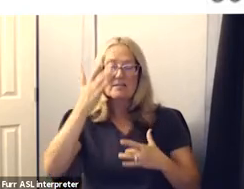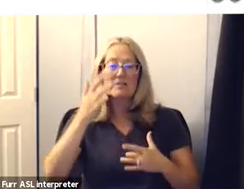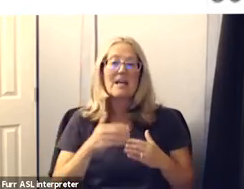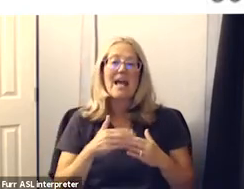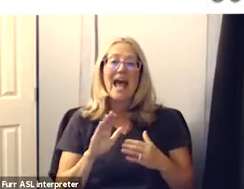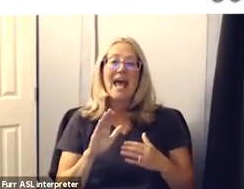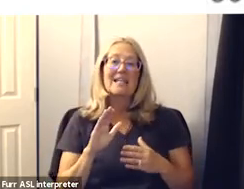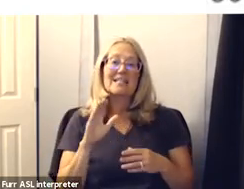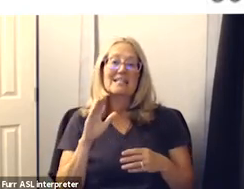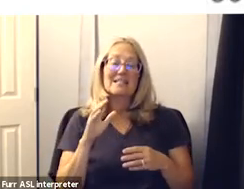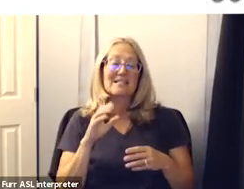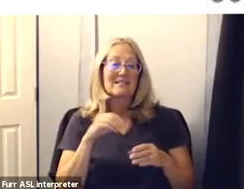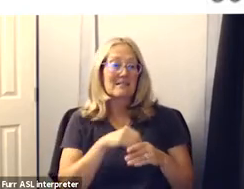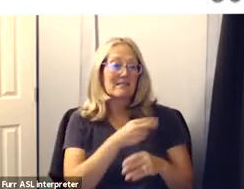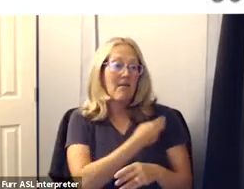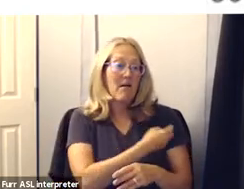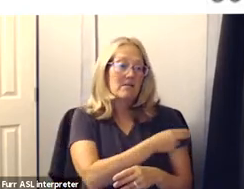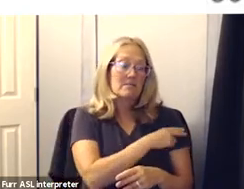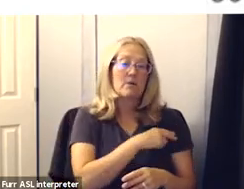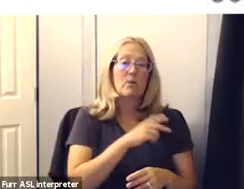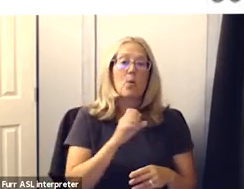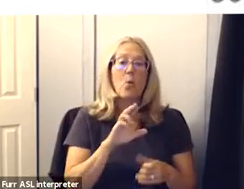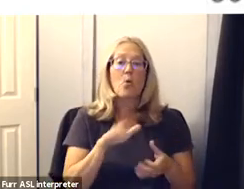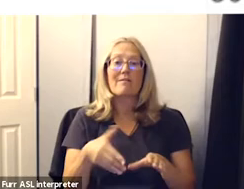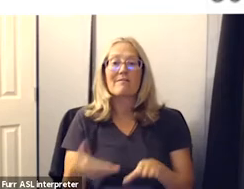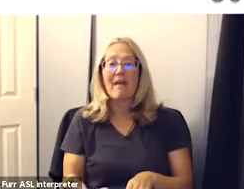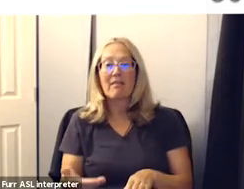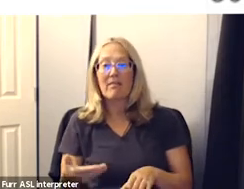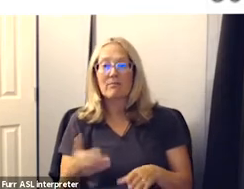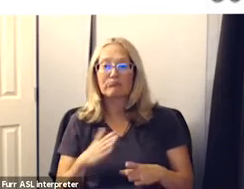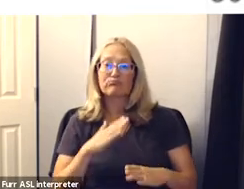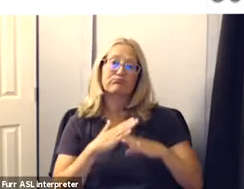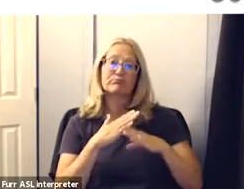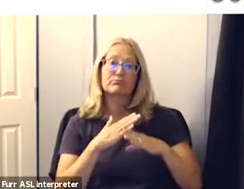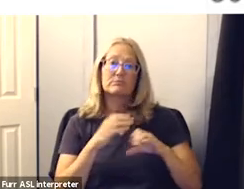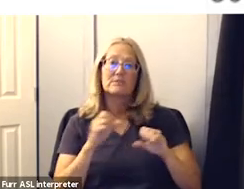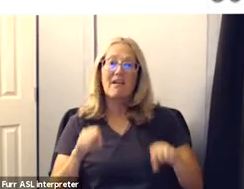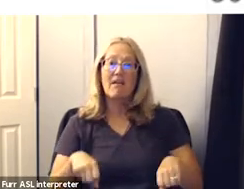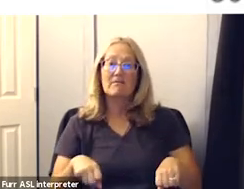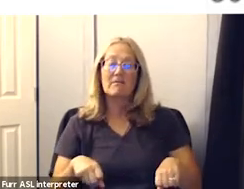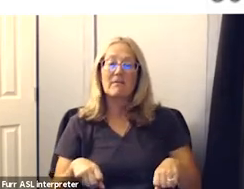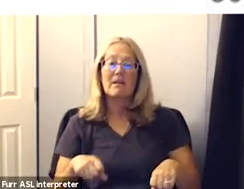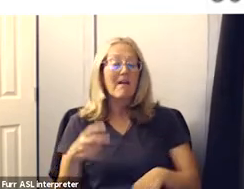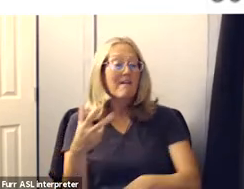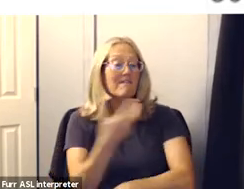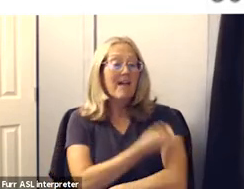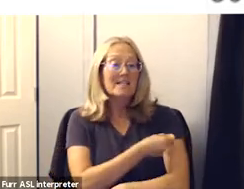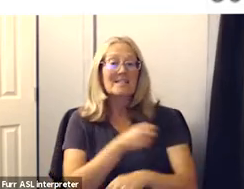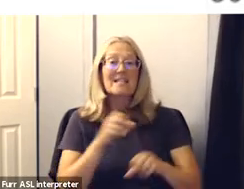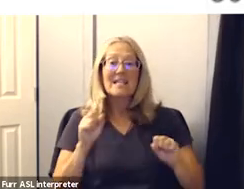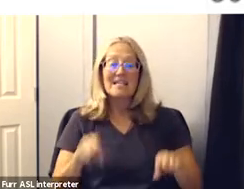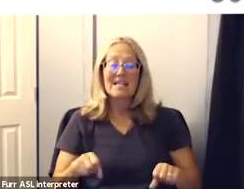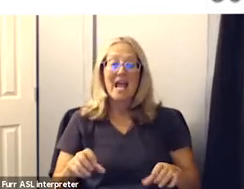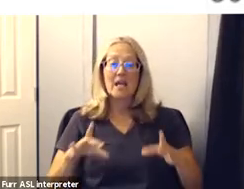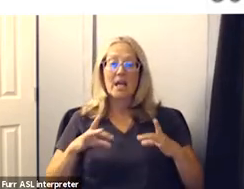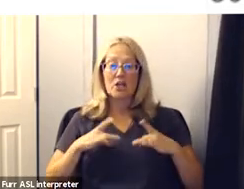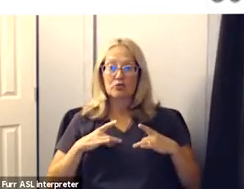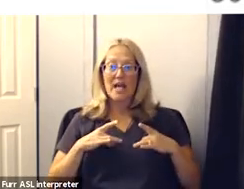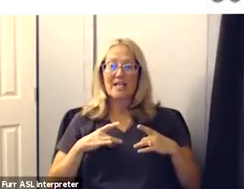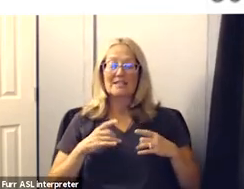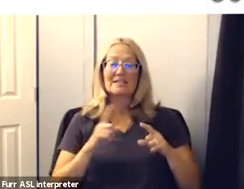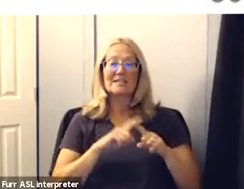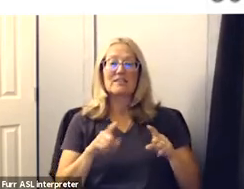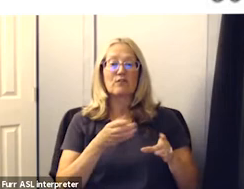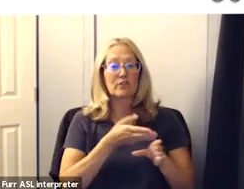hospitalization or death it's important to remember that those vaccinated can contract all strains of covid